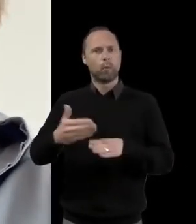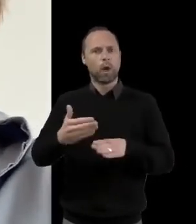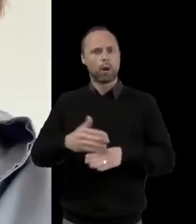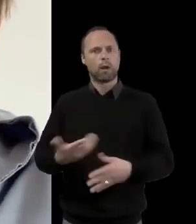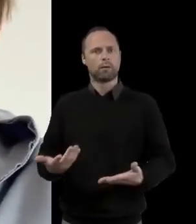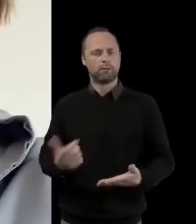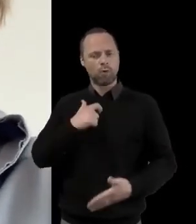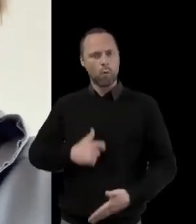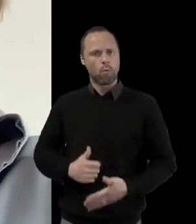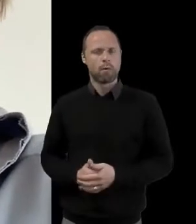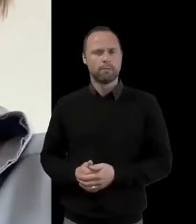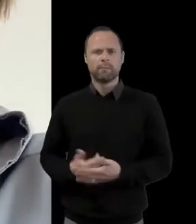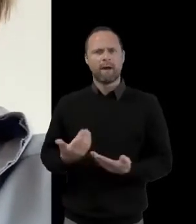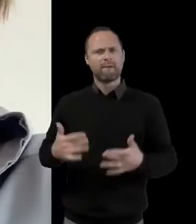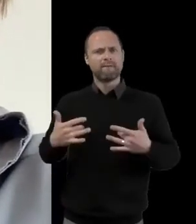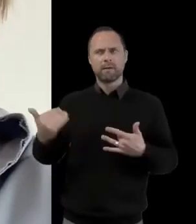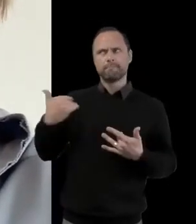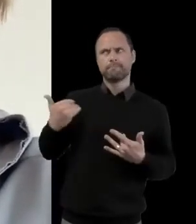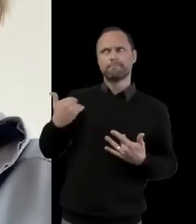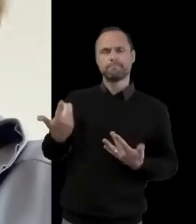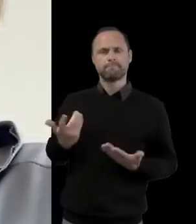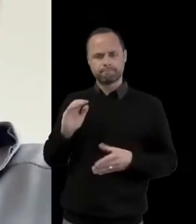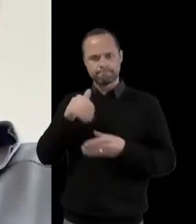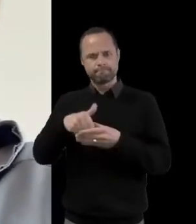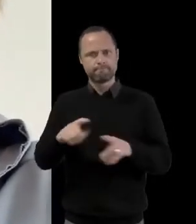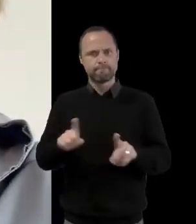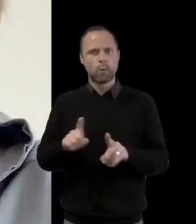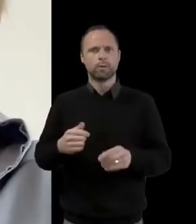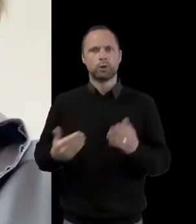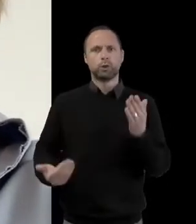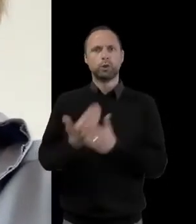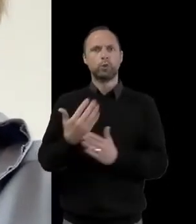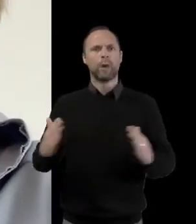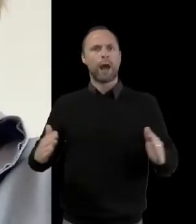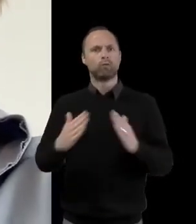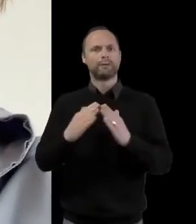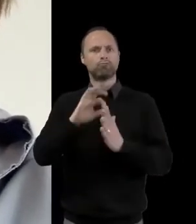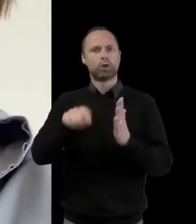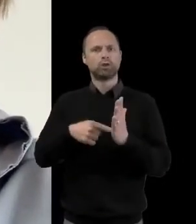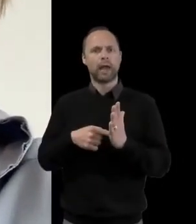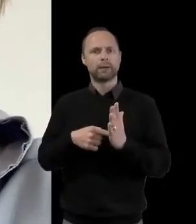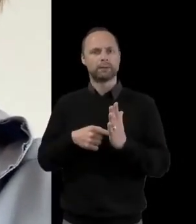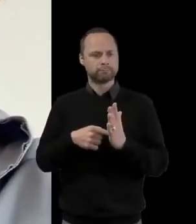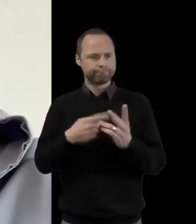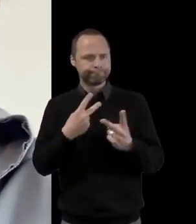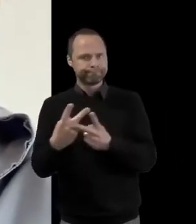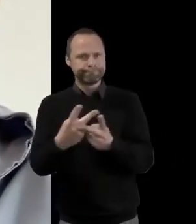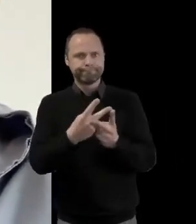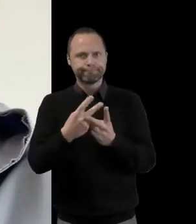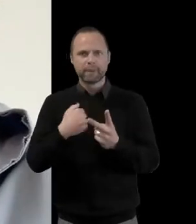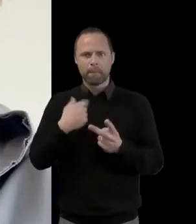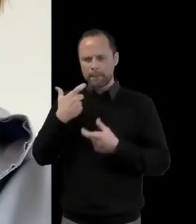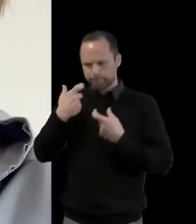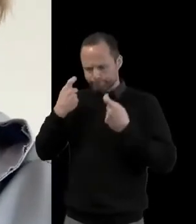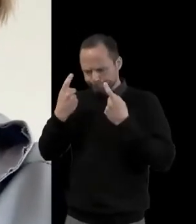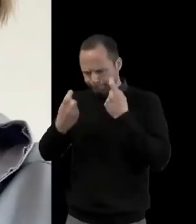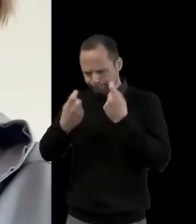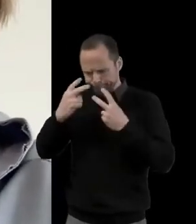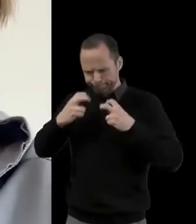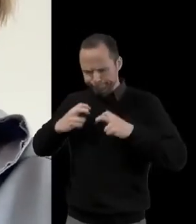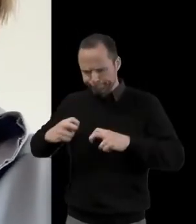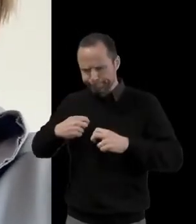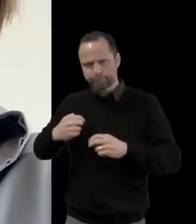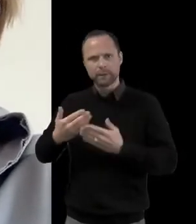feel called by God to work in new housing. And as I've been exploring this call, I've undertaken some